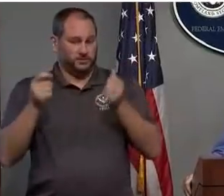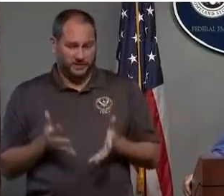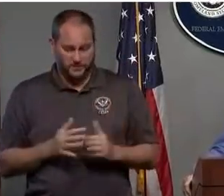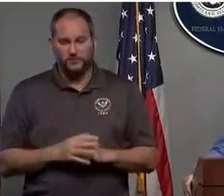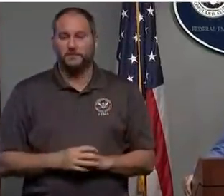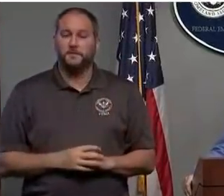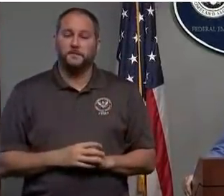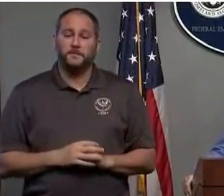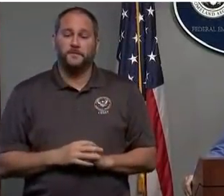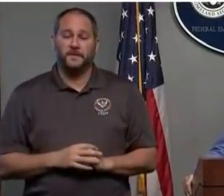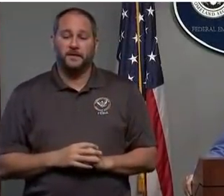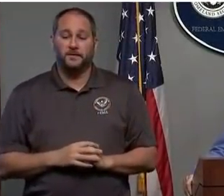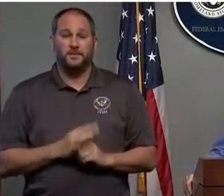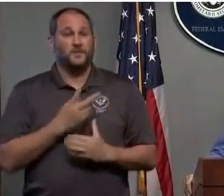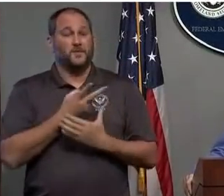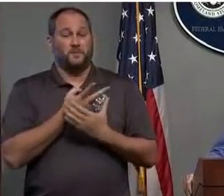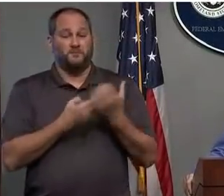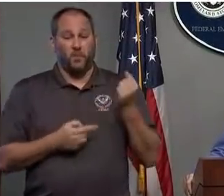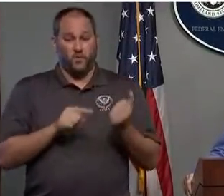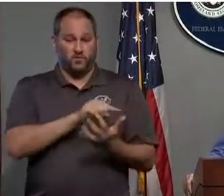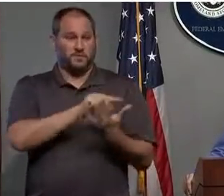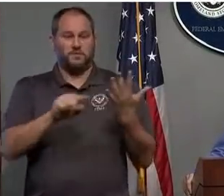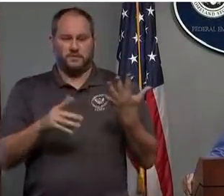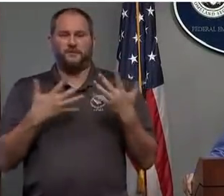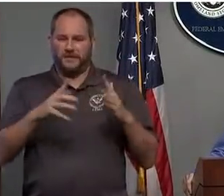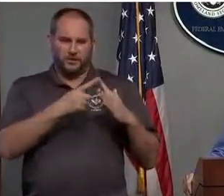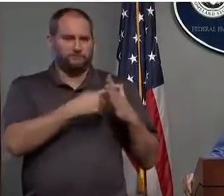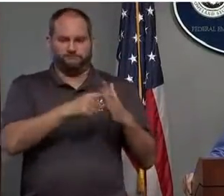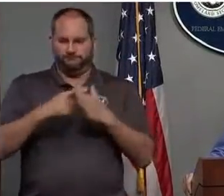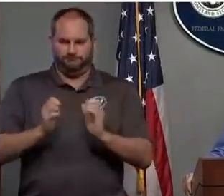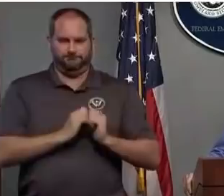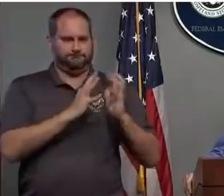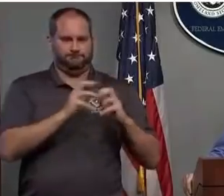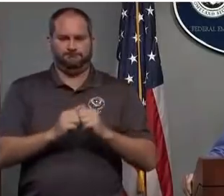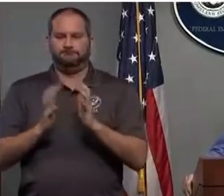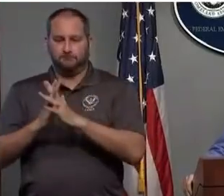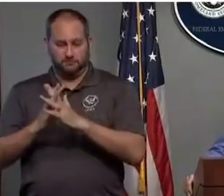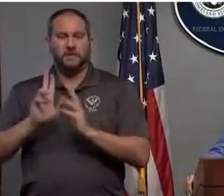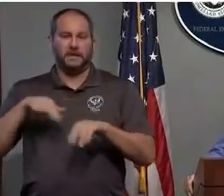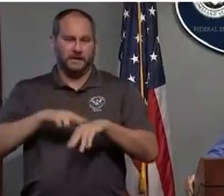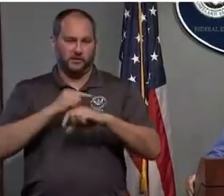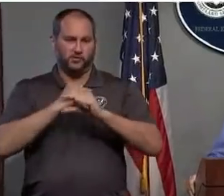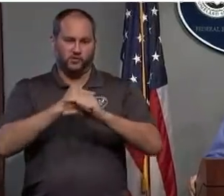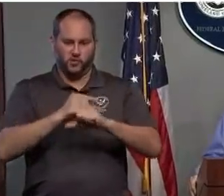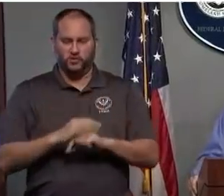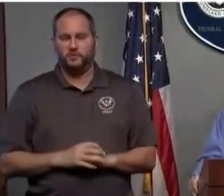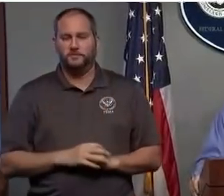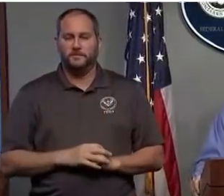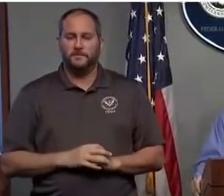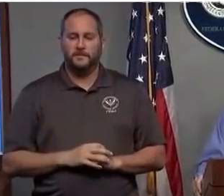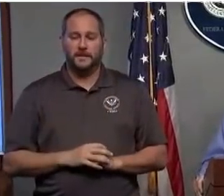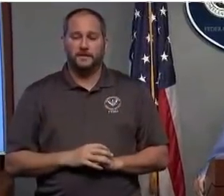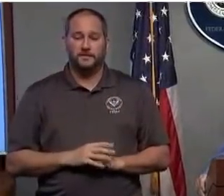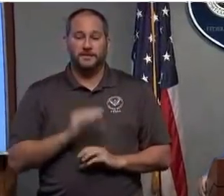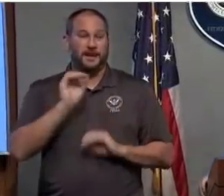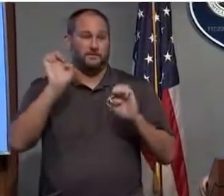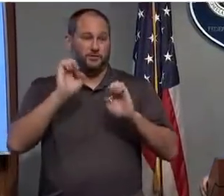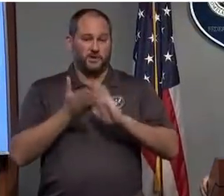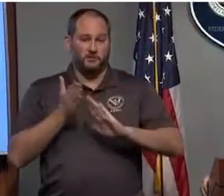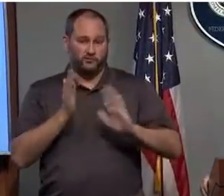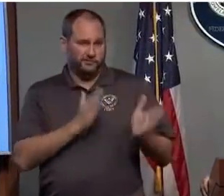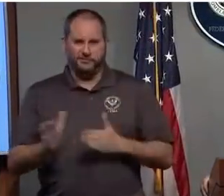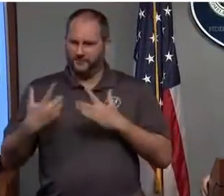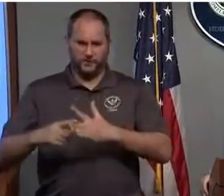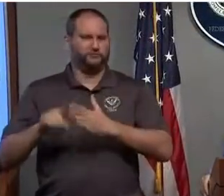have activated their National Guard as well as their emergency operations plan. As you know, our National Guard does tremendous work